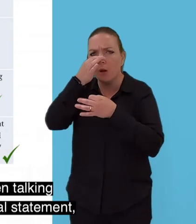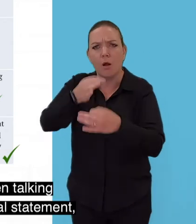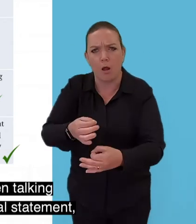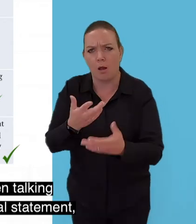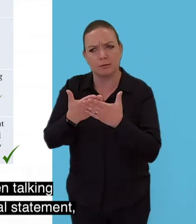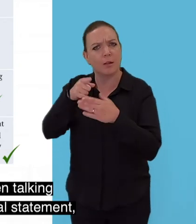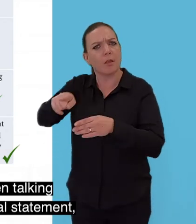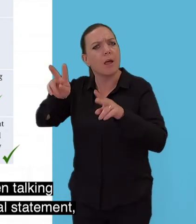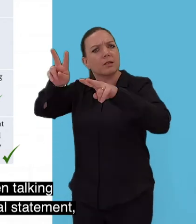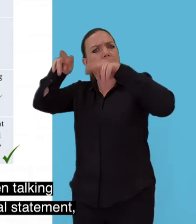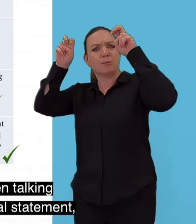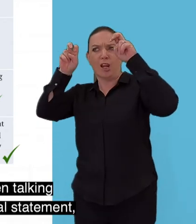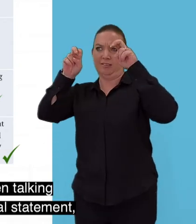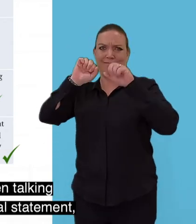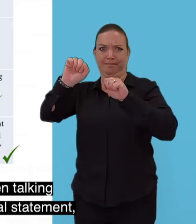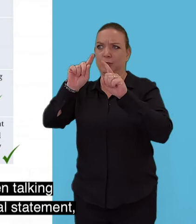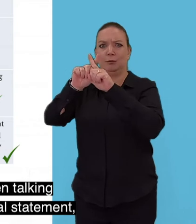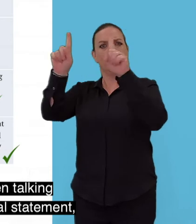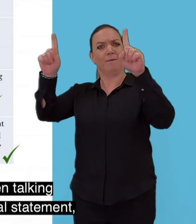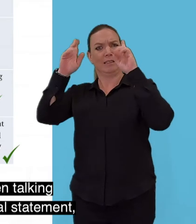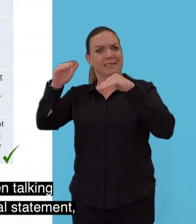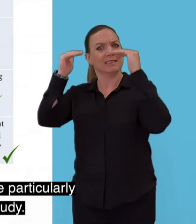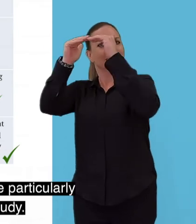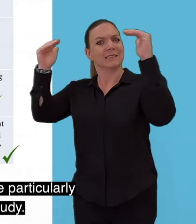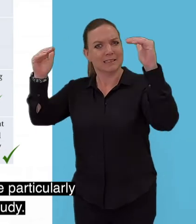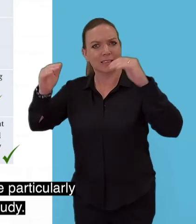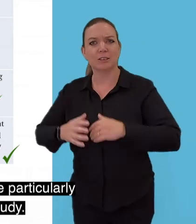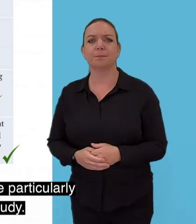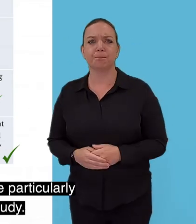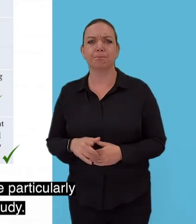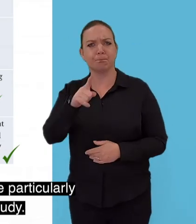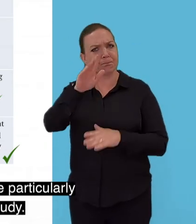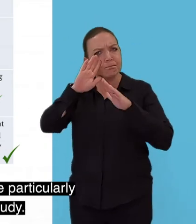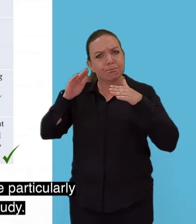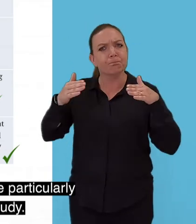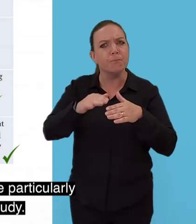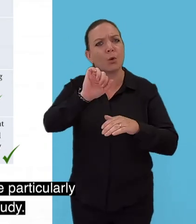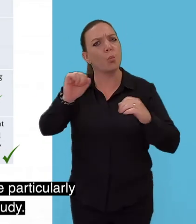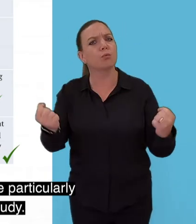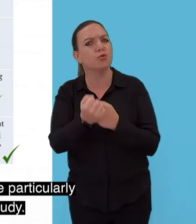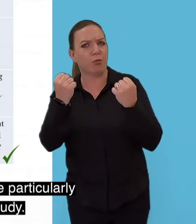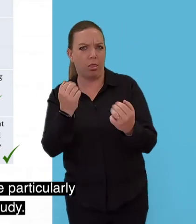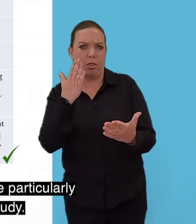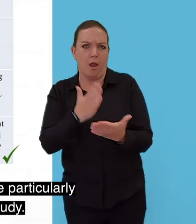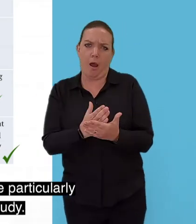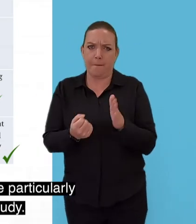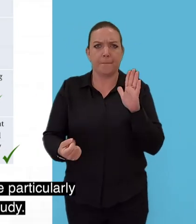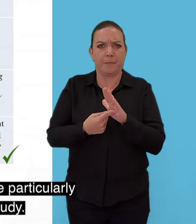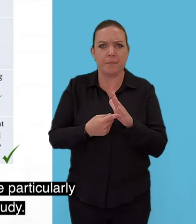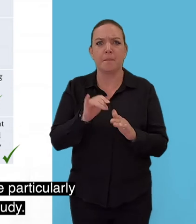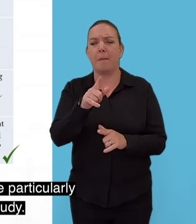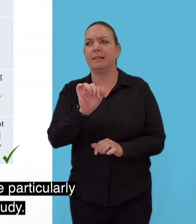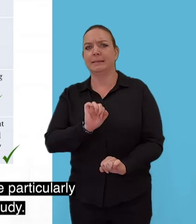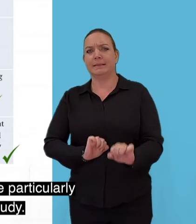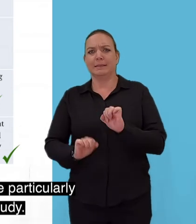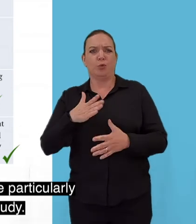Focusing on your strengths? It can be really easy to be modest when talking about your achievements but in a personal statement it's